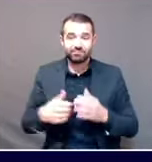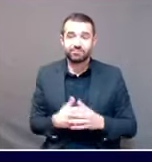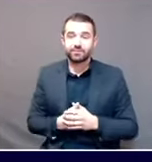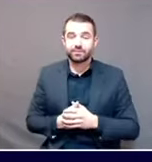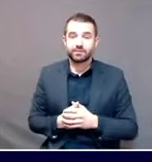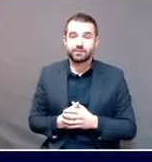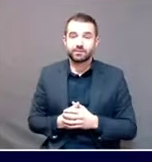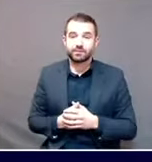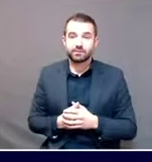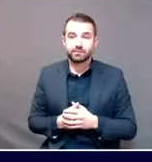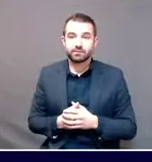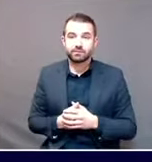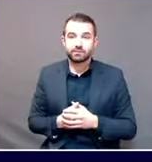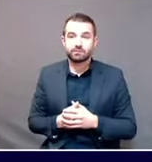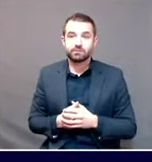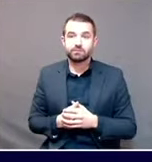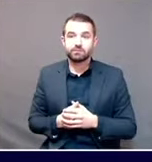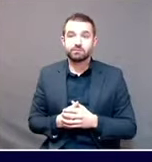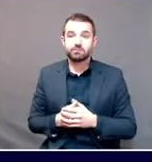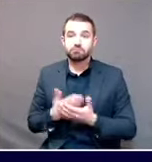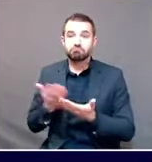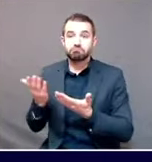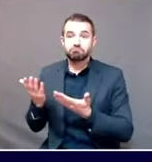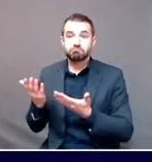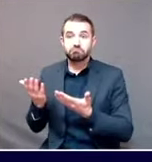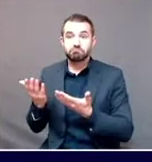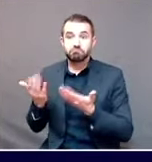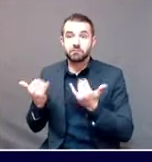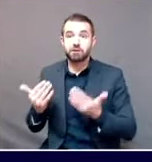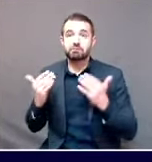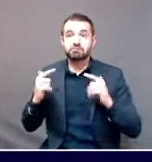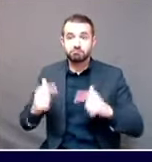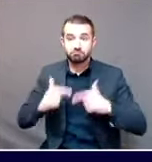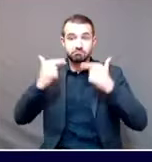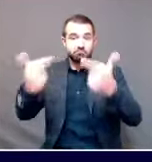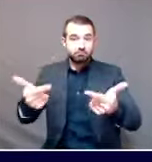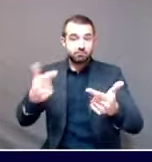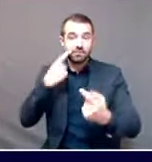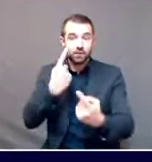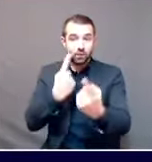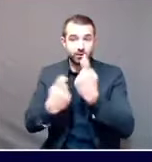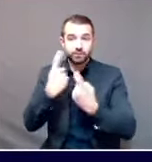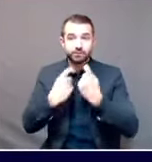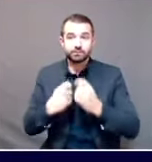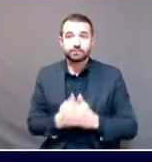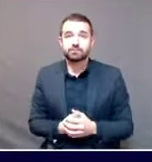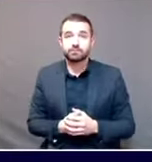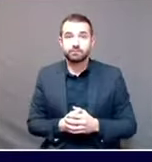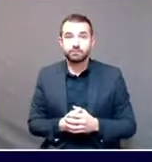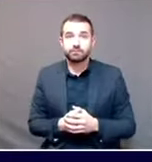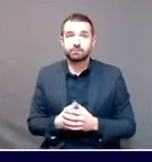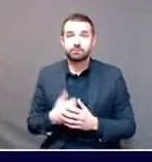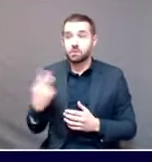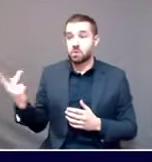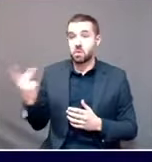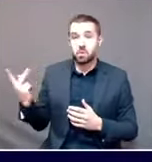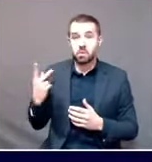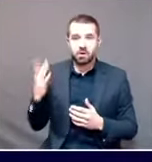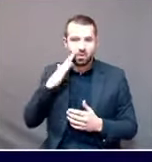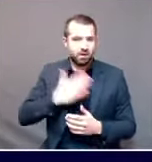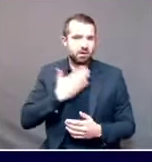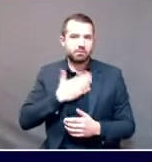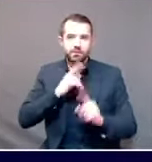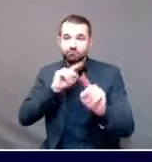So with that, I'd like to turn things over to our colleagues in the media. Commissioner Lambrew and I are happy to take any questions. The first